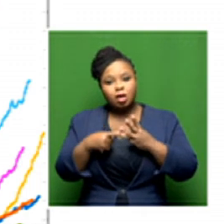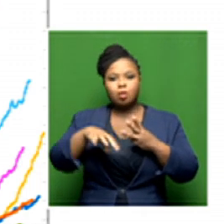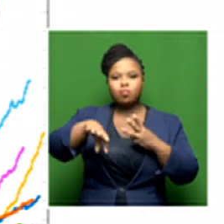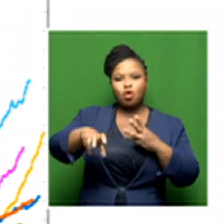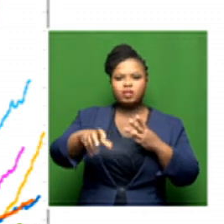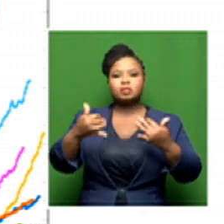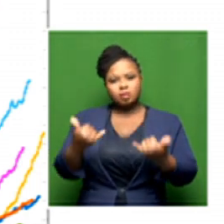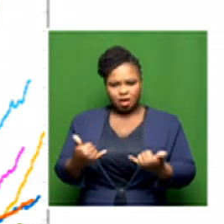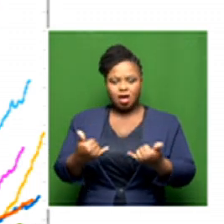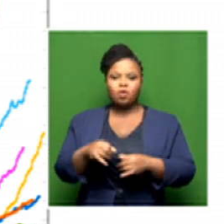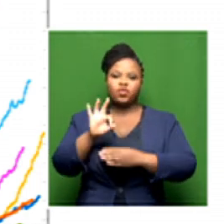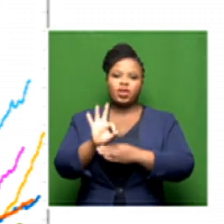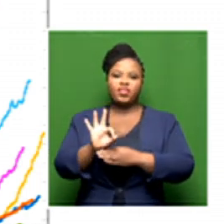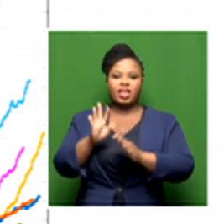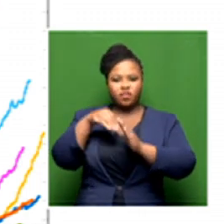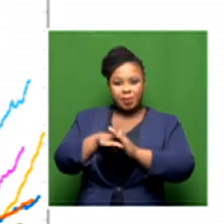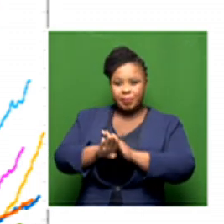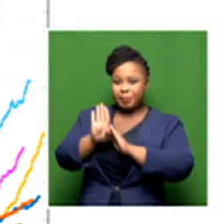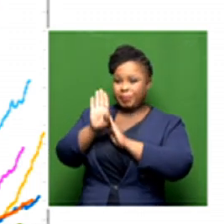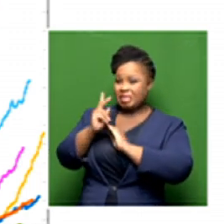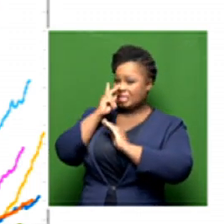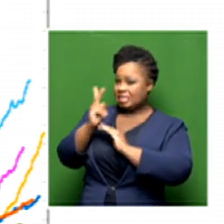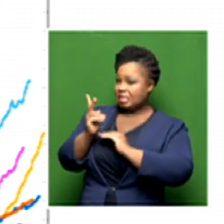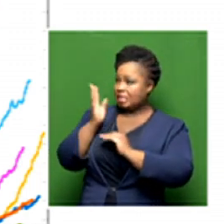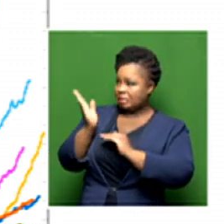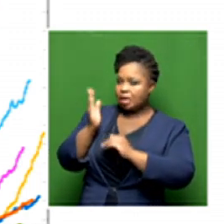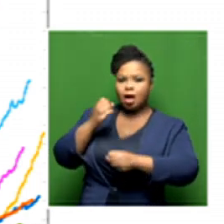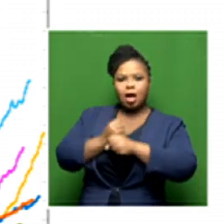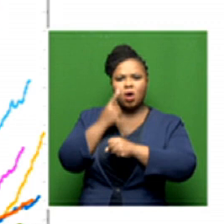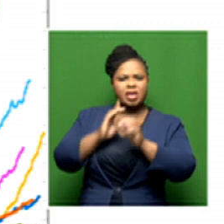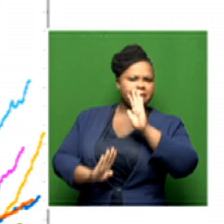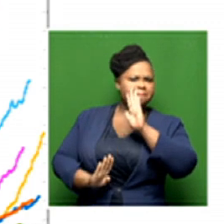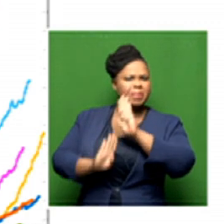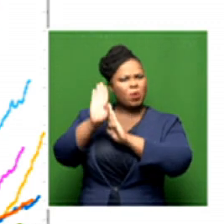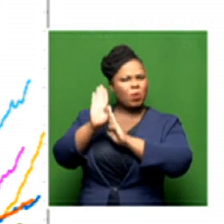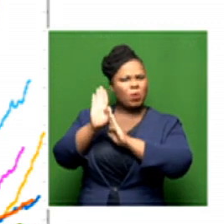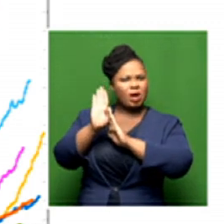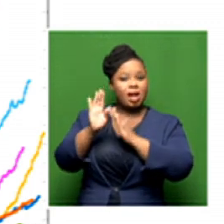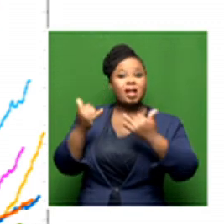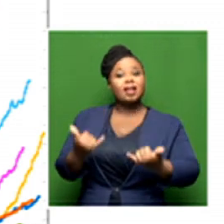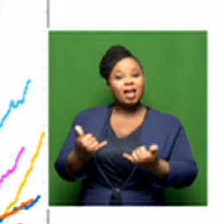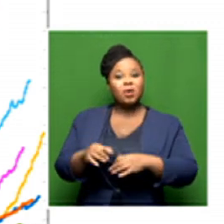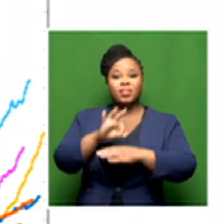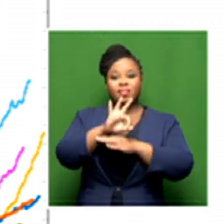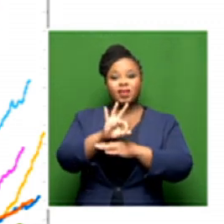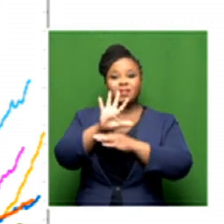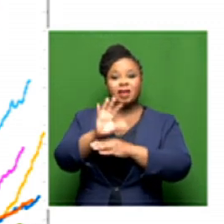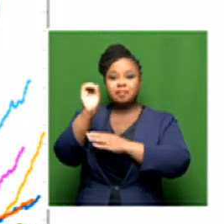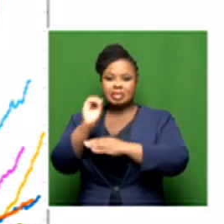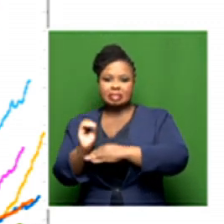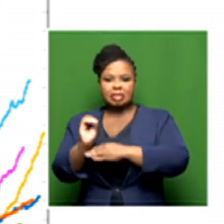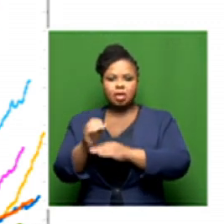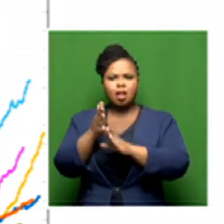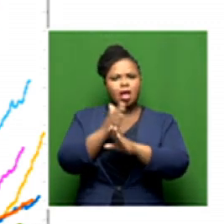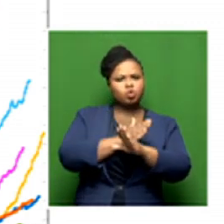I think to point out, though, is the sharp rise also that we're seeing in Gauteng, it's up 35% compared